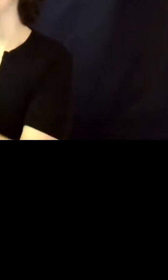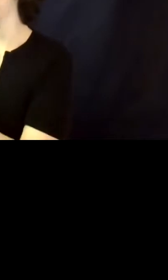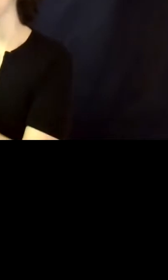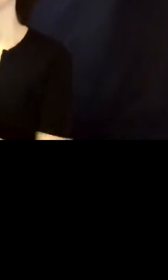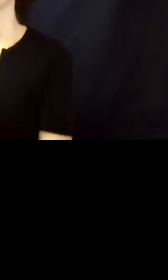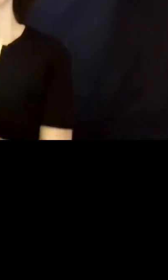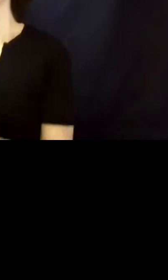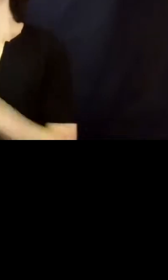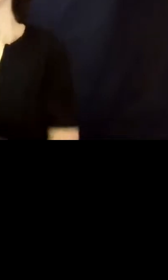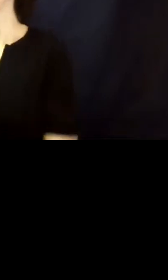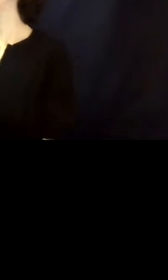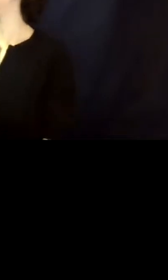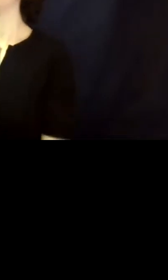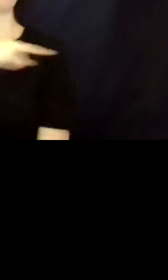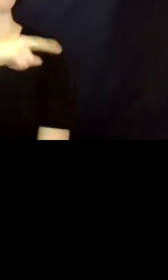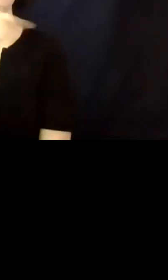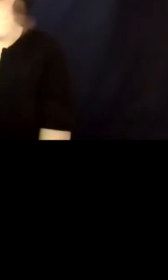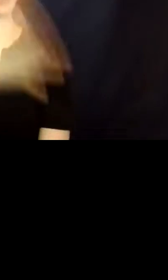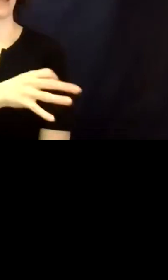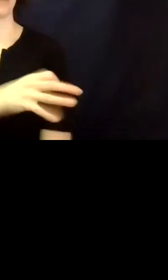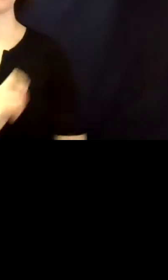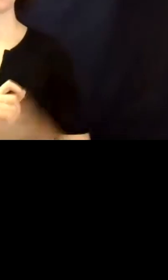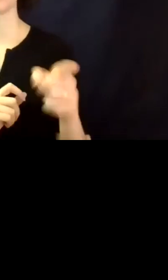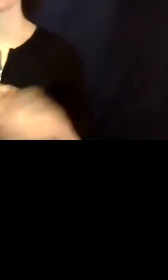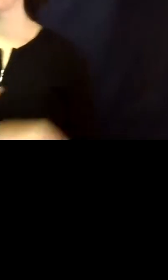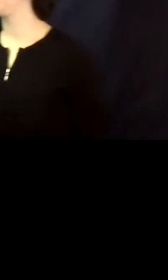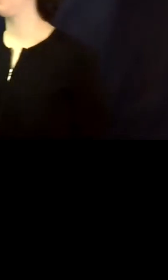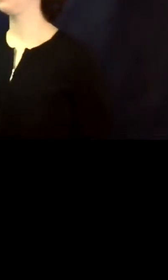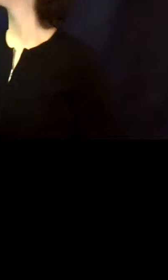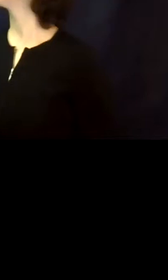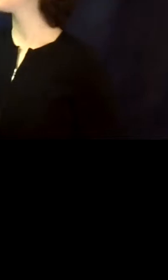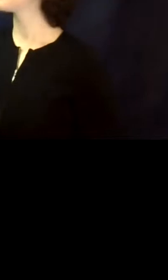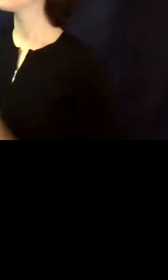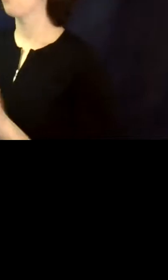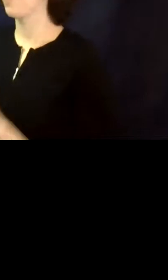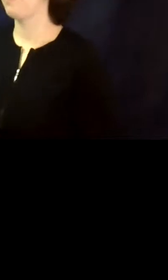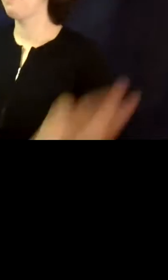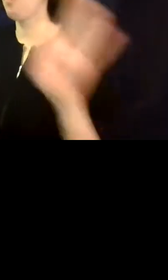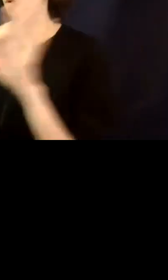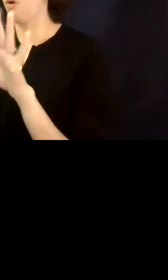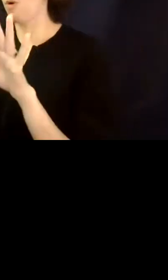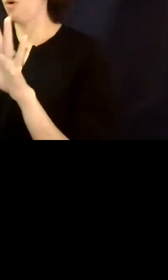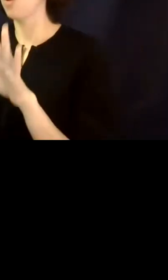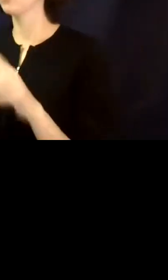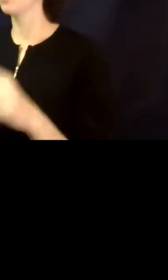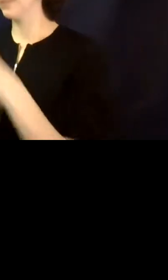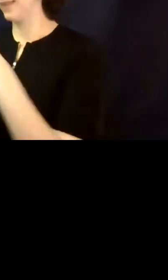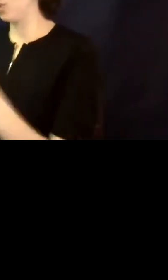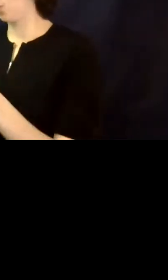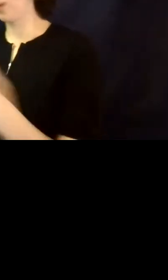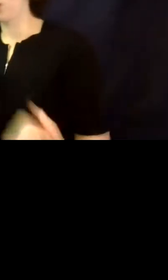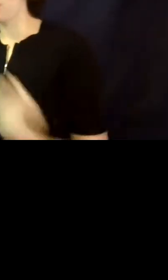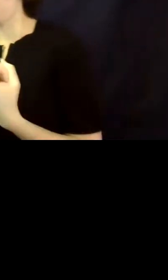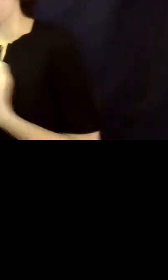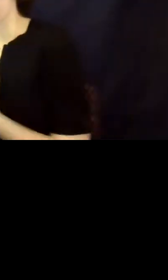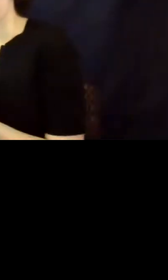the end of the day. Yeah, I think the important, the important point to remember with the supported decision making is